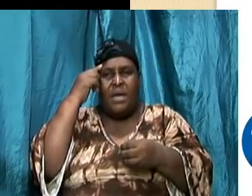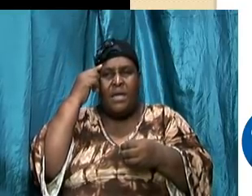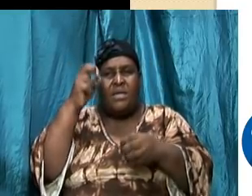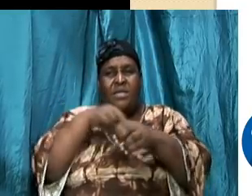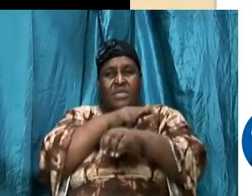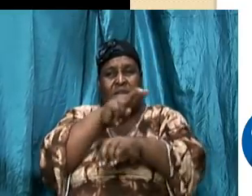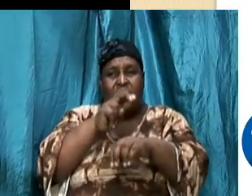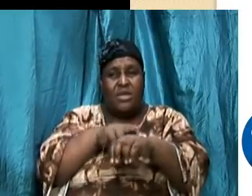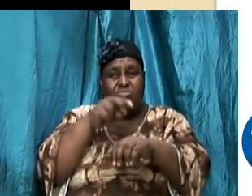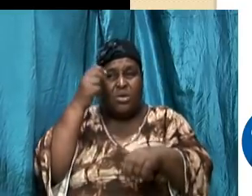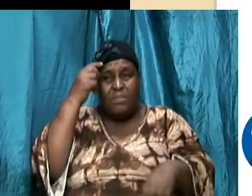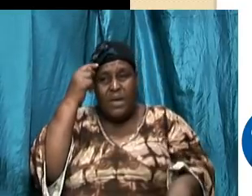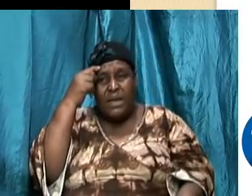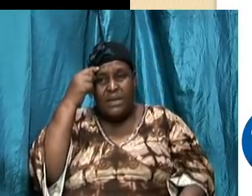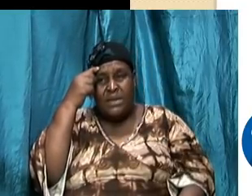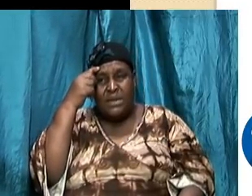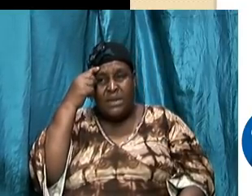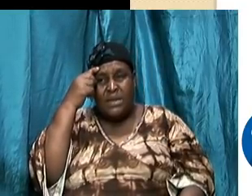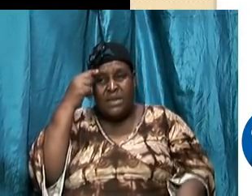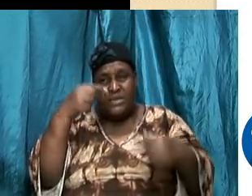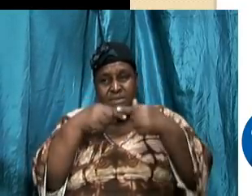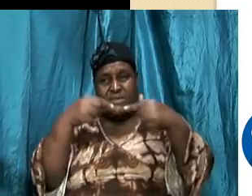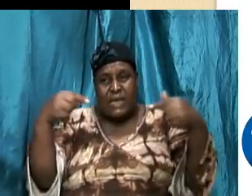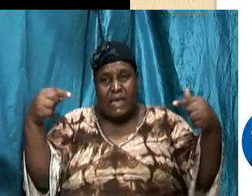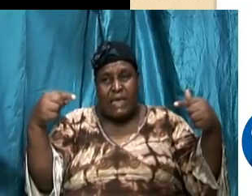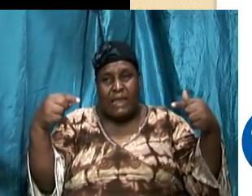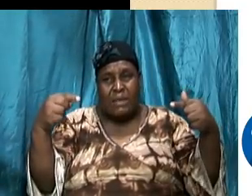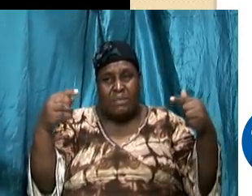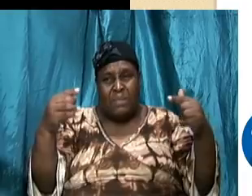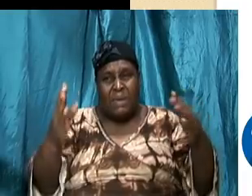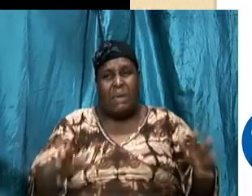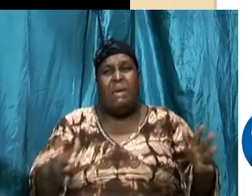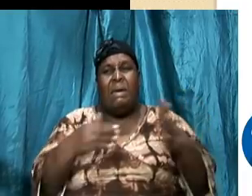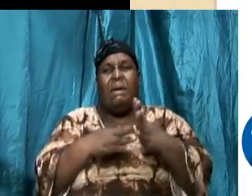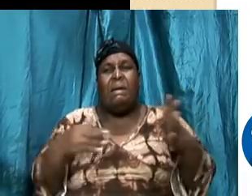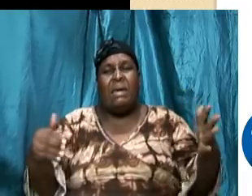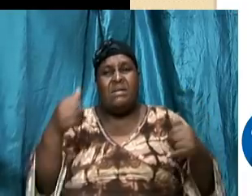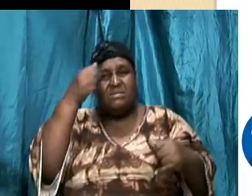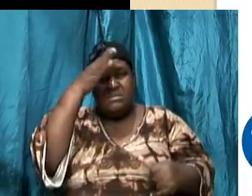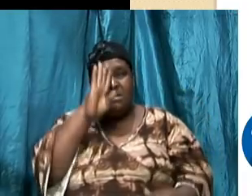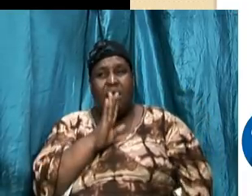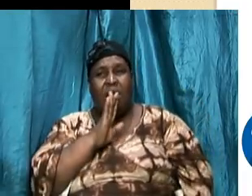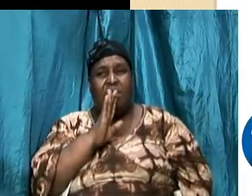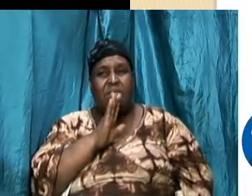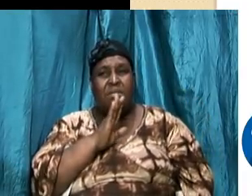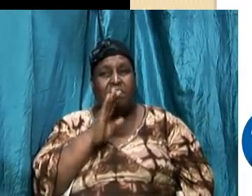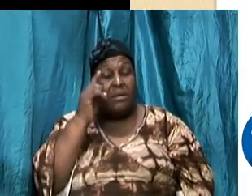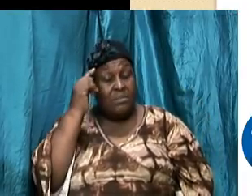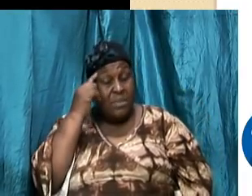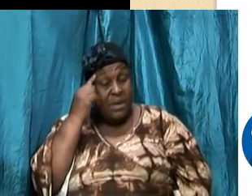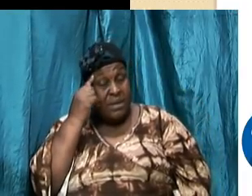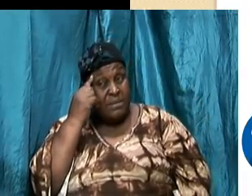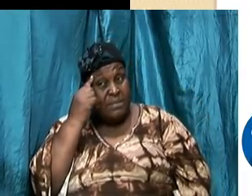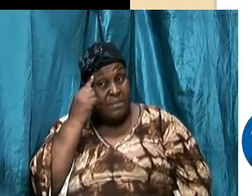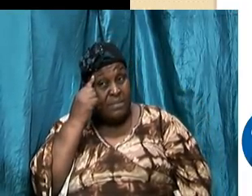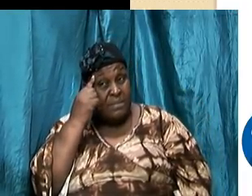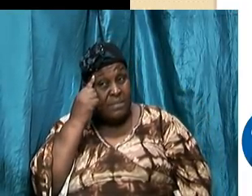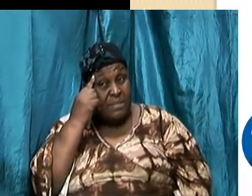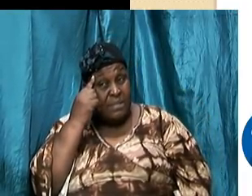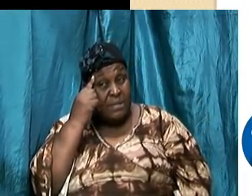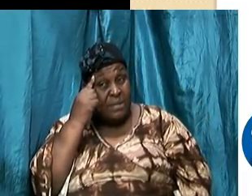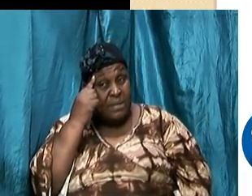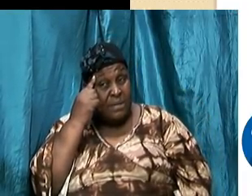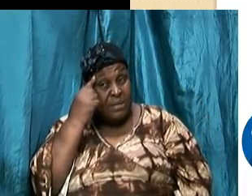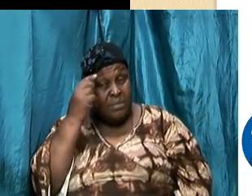the natural mind is enmity against God Romans 8 verse 7 mind you know he's talking about the mind